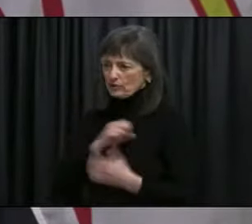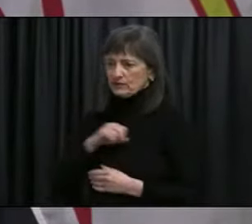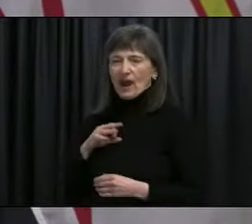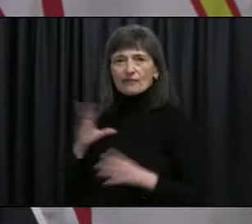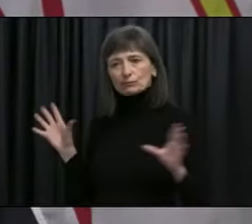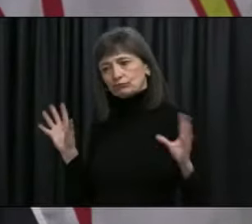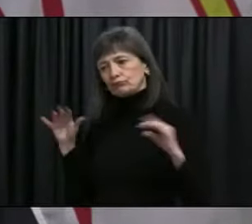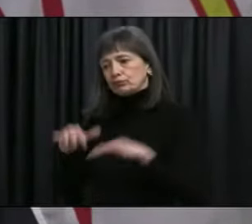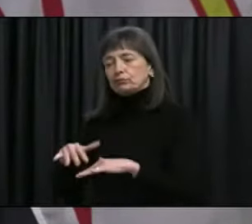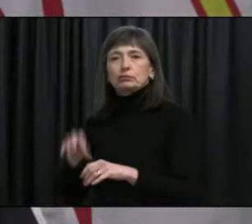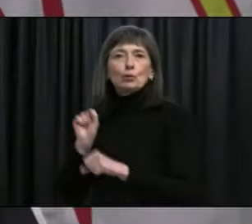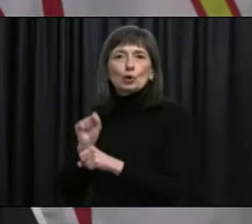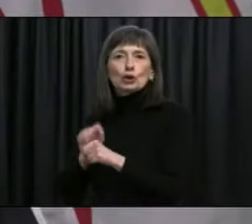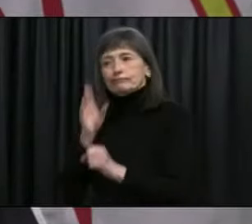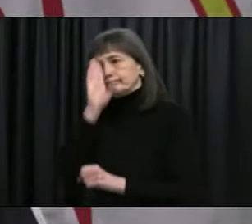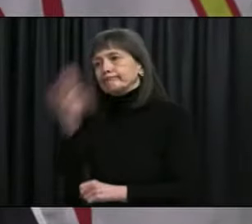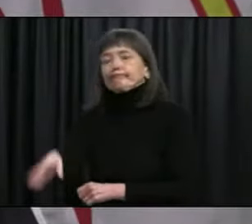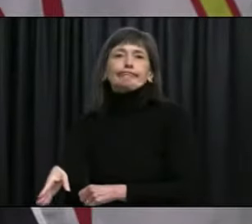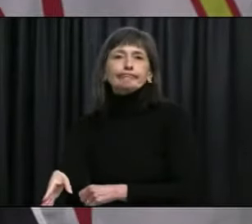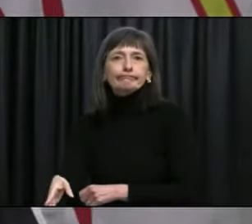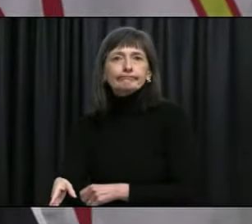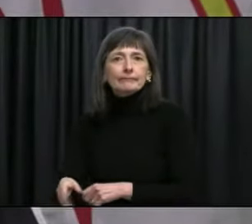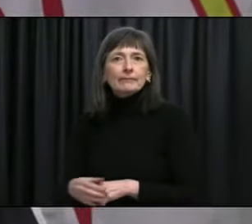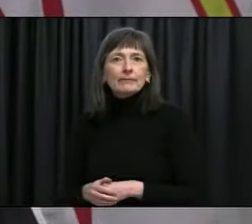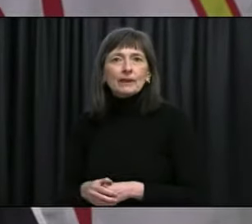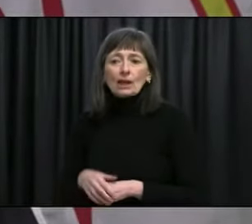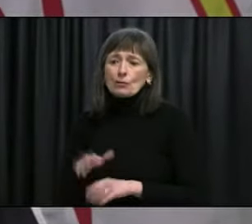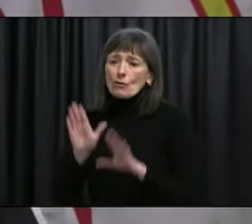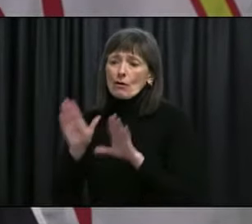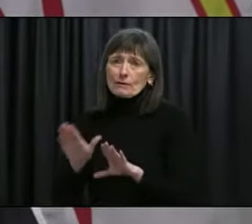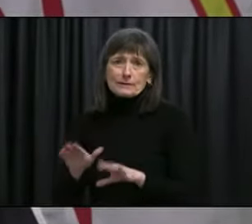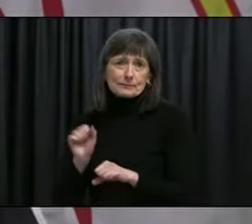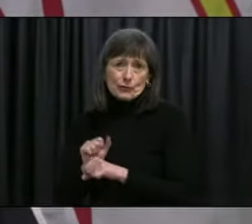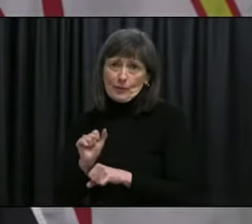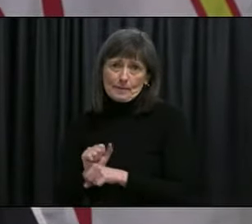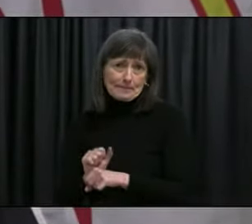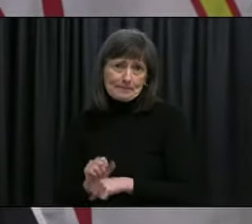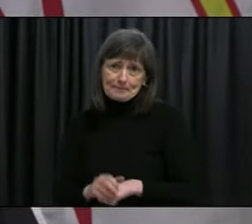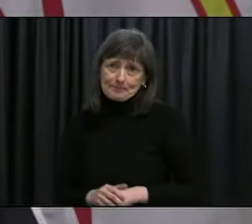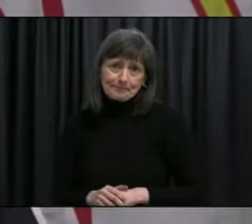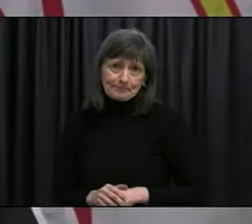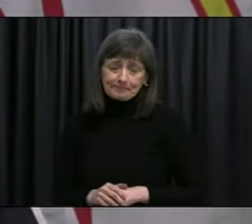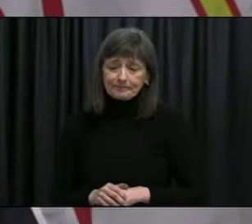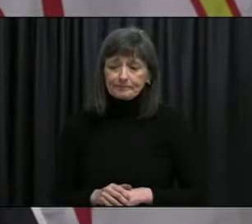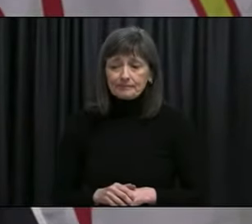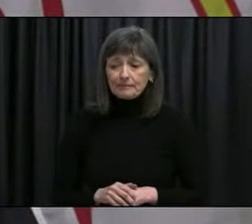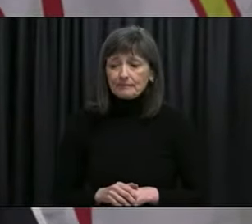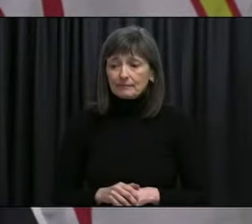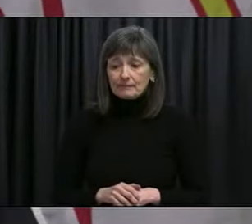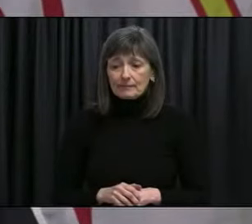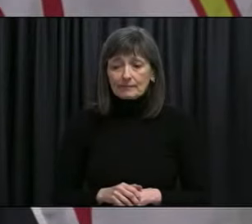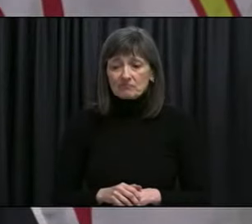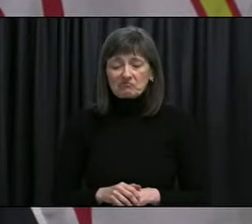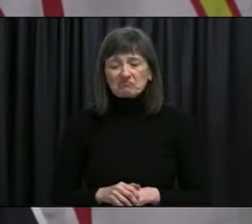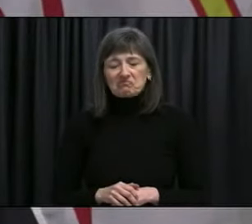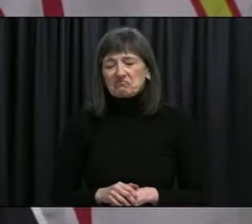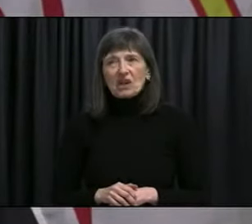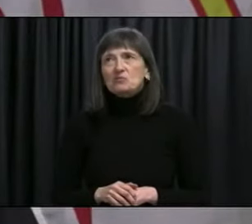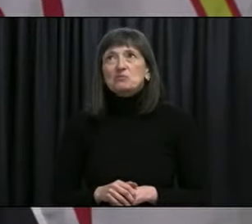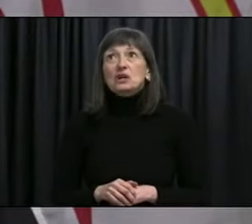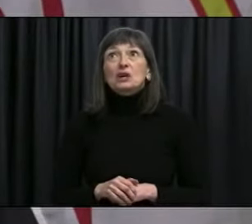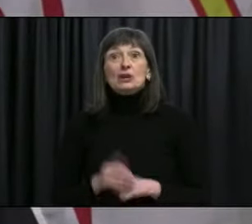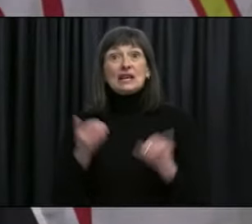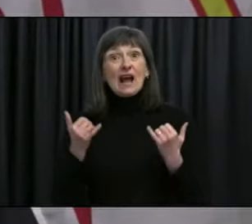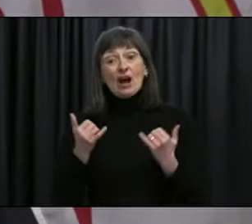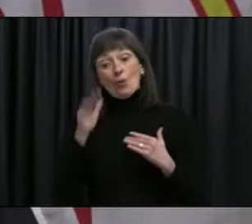and i have to say they did a fantastic job and yeah we would we